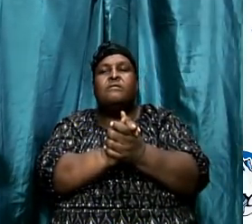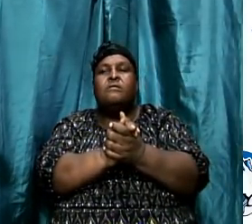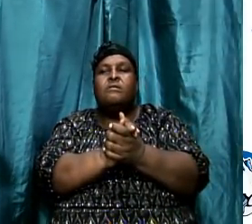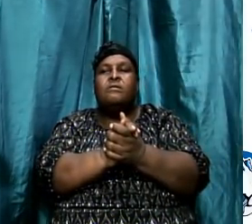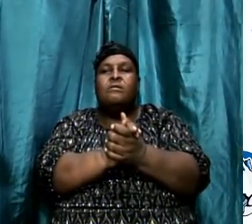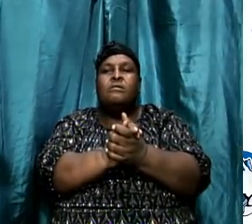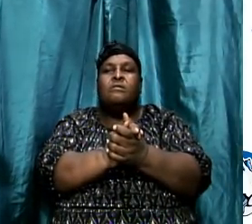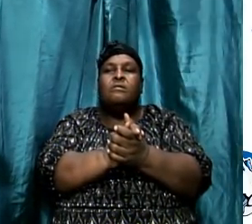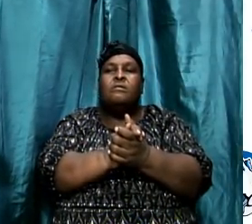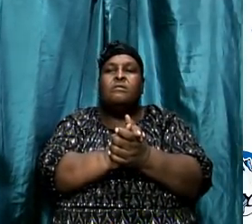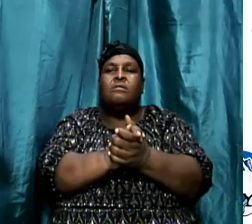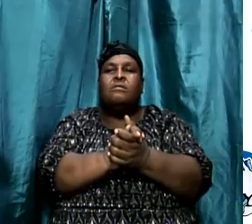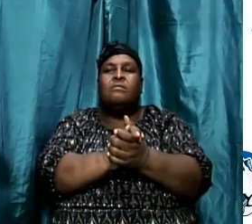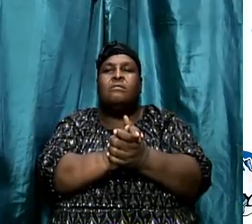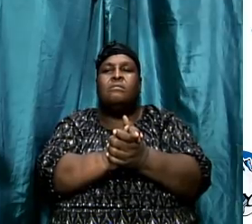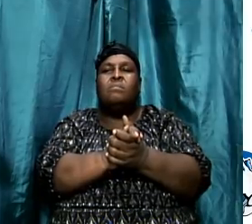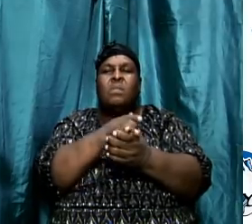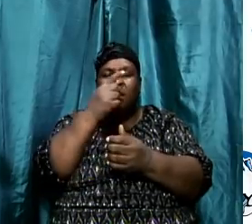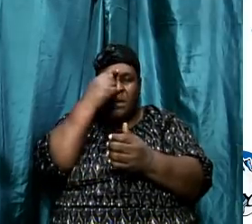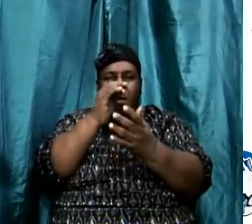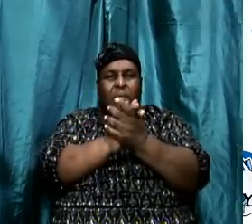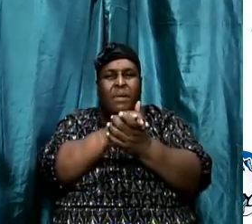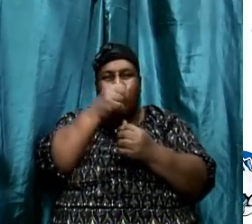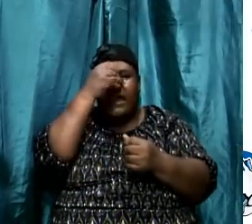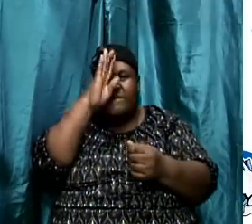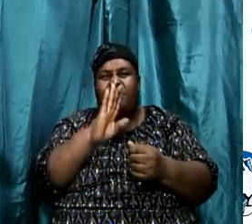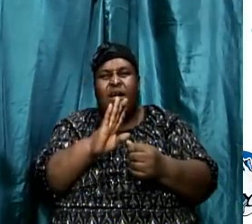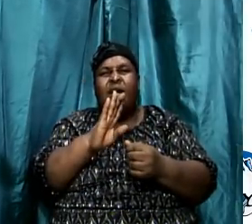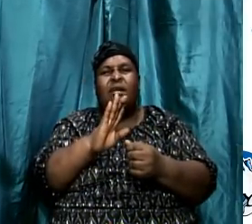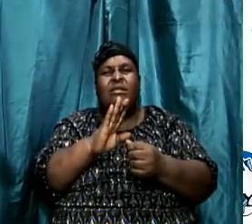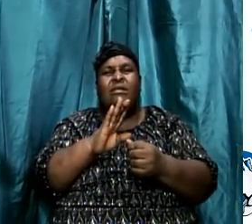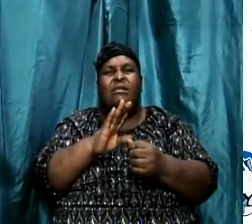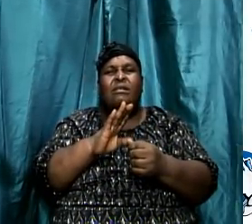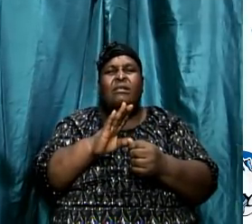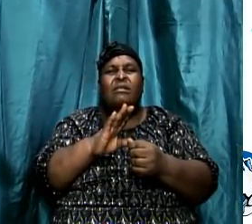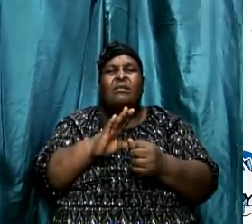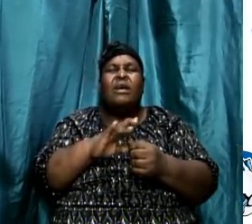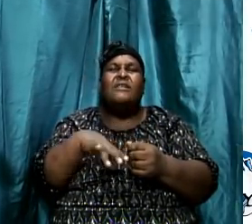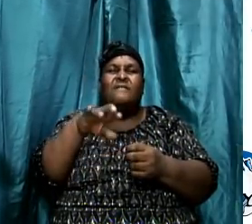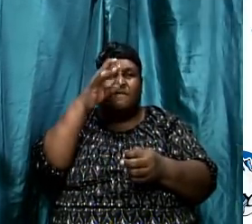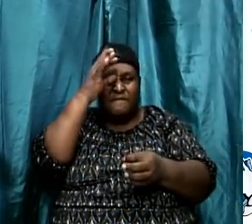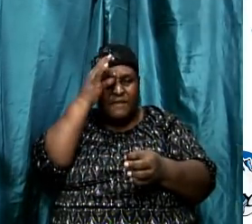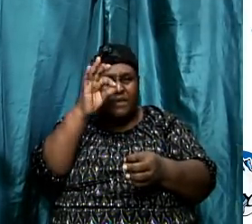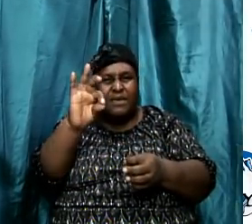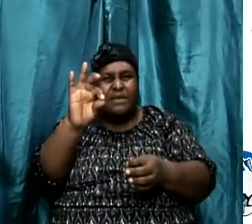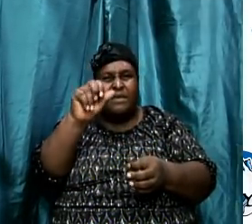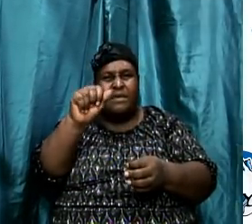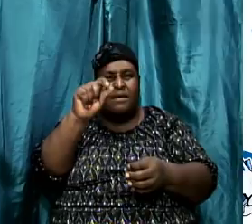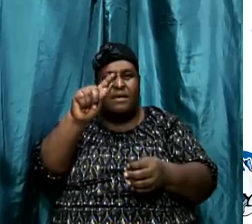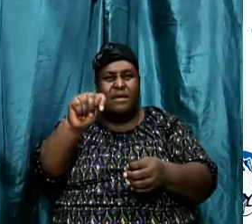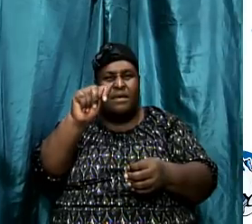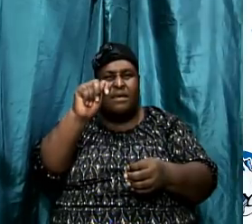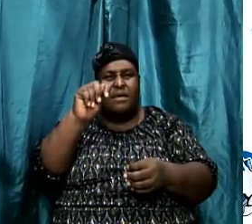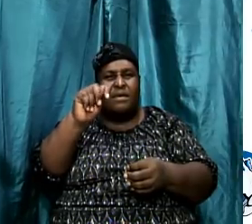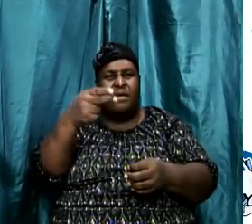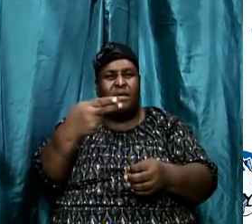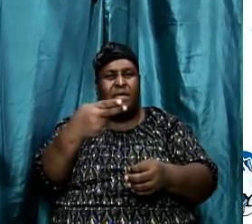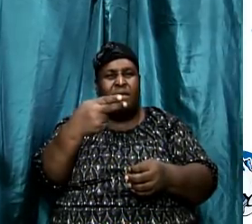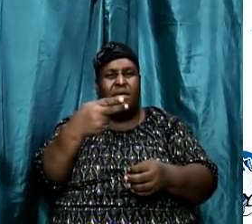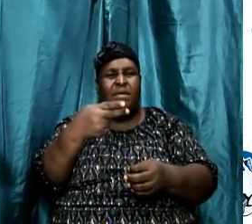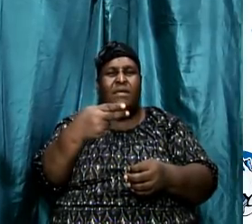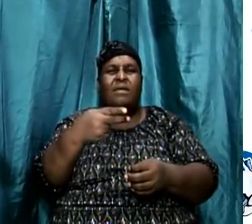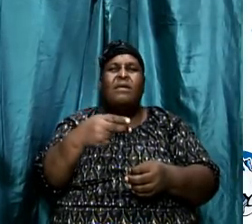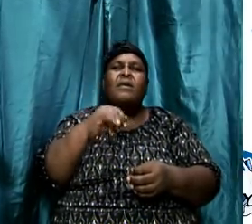regular faith. You believe God, your faith of a mustard seed, so on and so forth. That type of faith in Matthew chapter 8 verse 10.